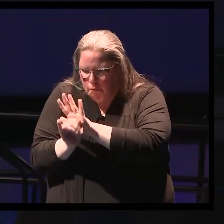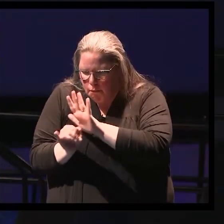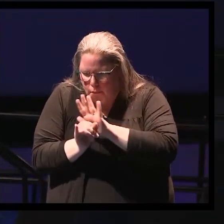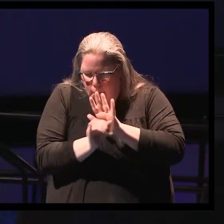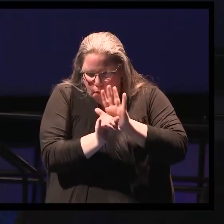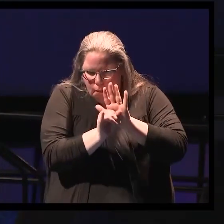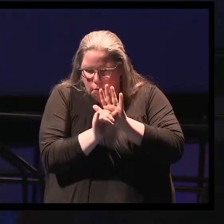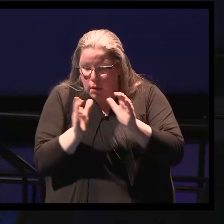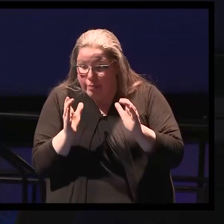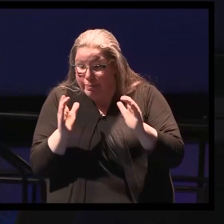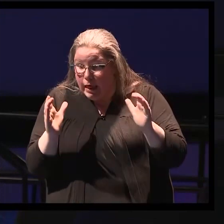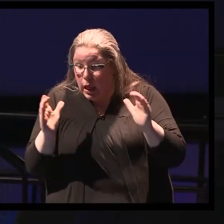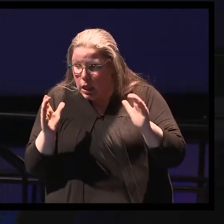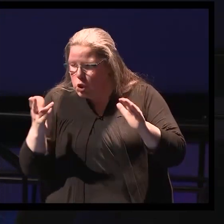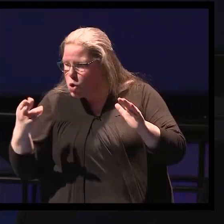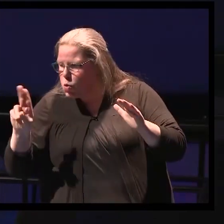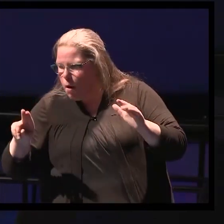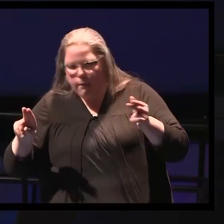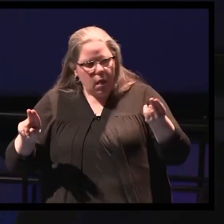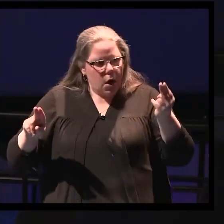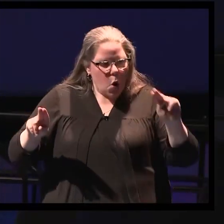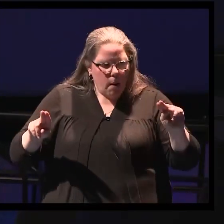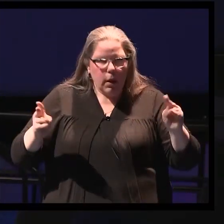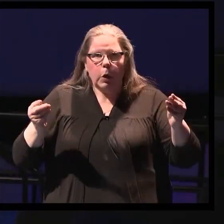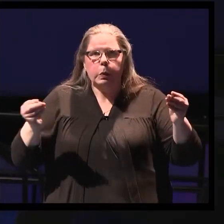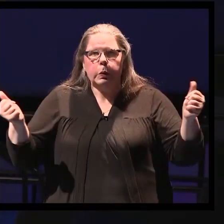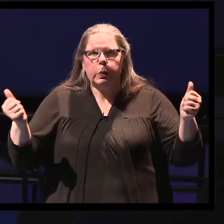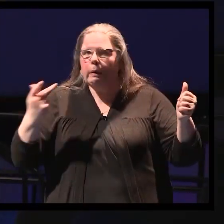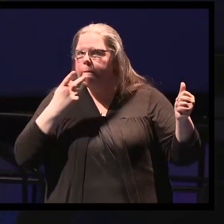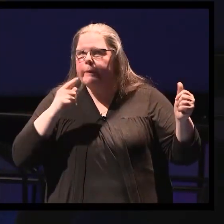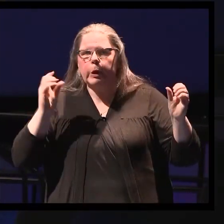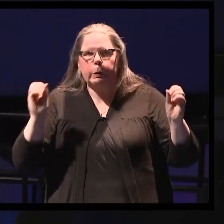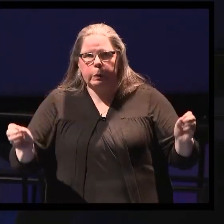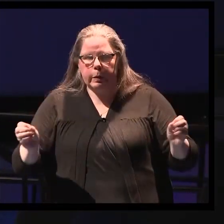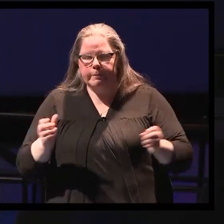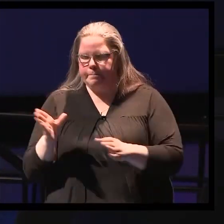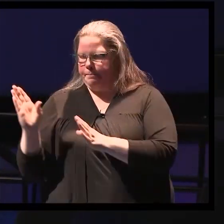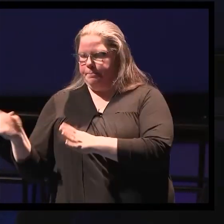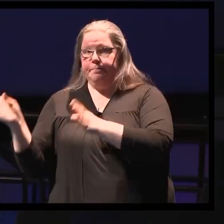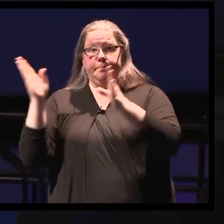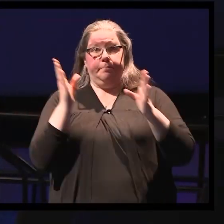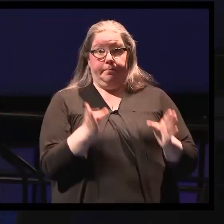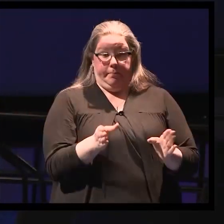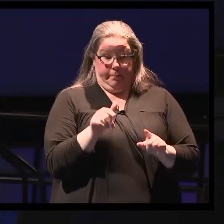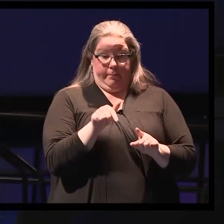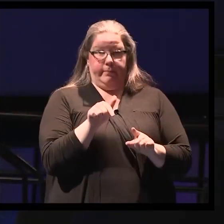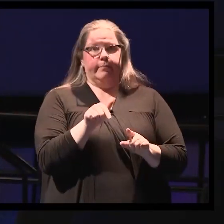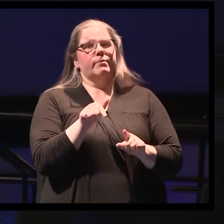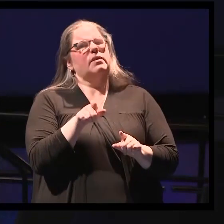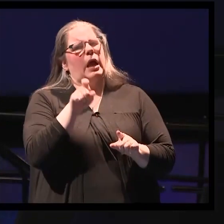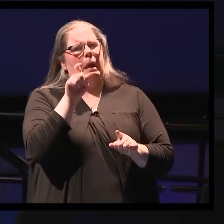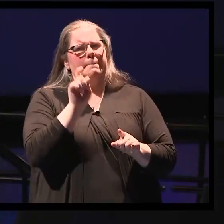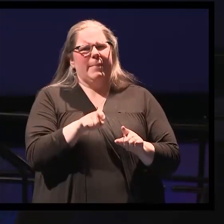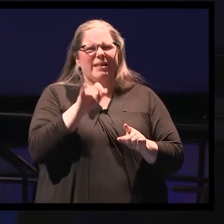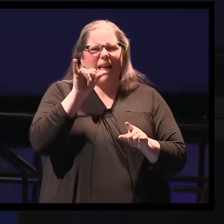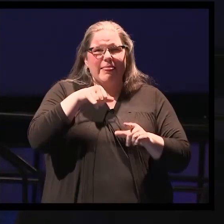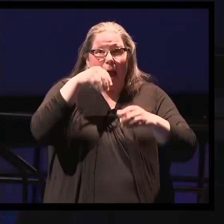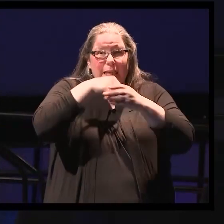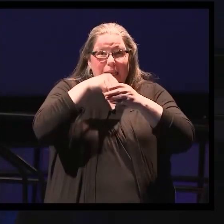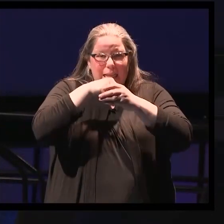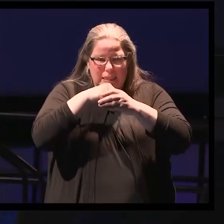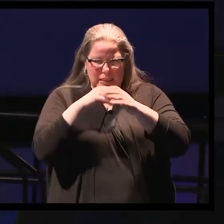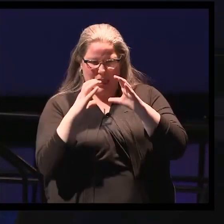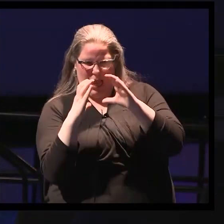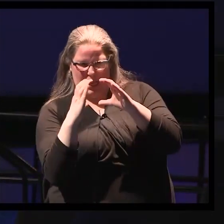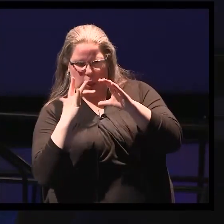To treat hydrocephalus in our second patient, the brain fluid needs to be diverted somewhere else. And this can commonly be done